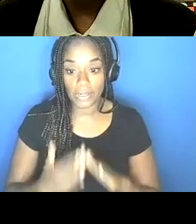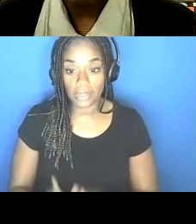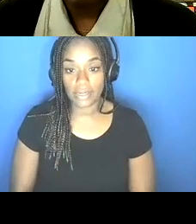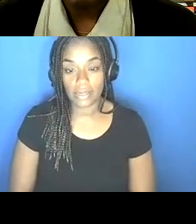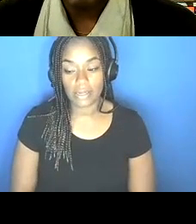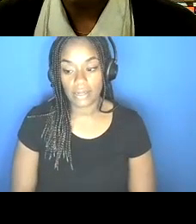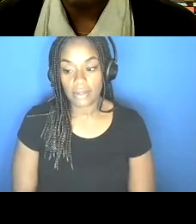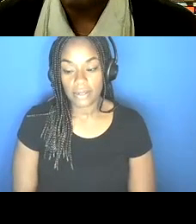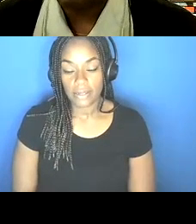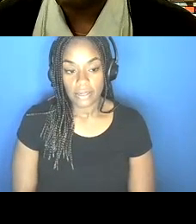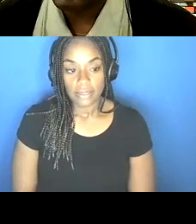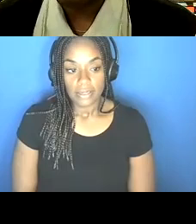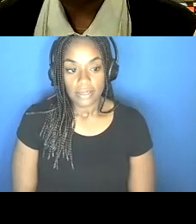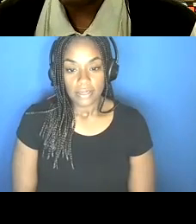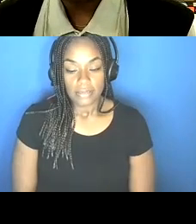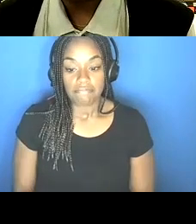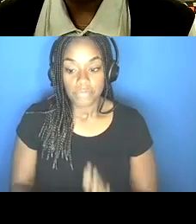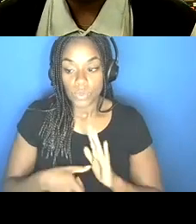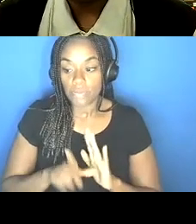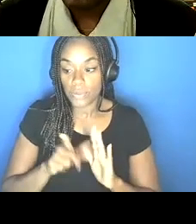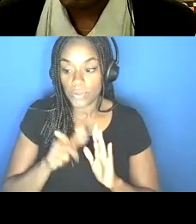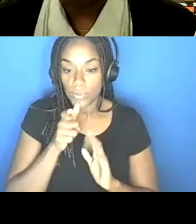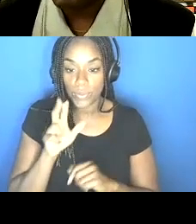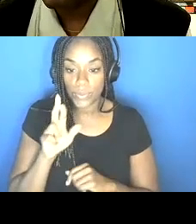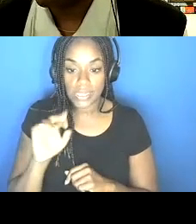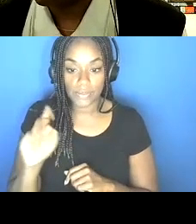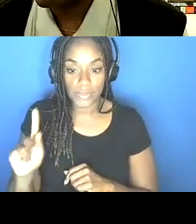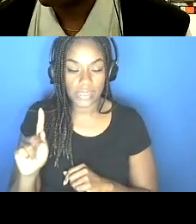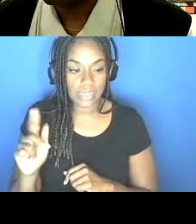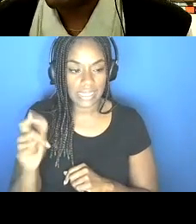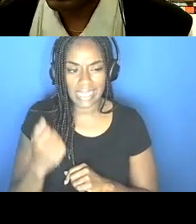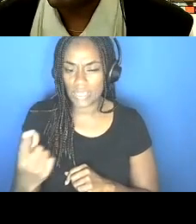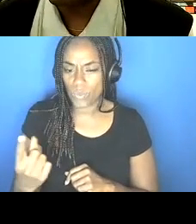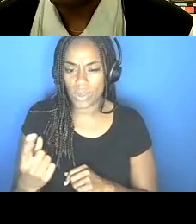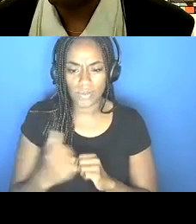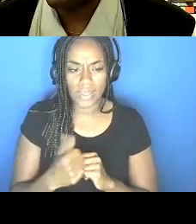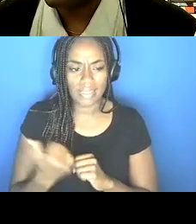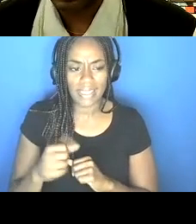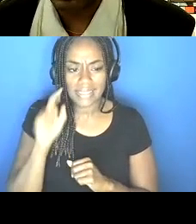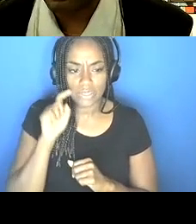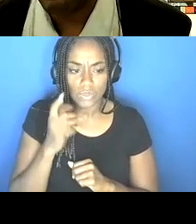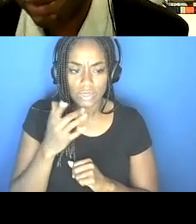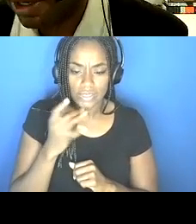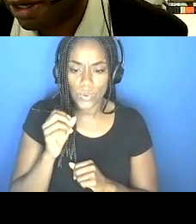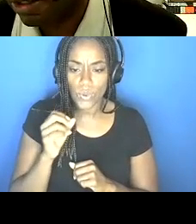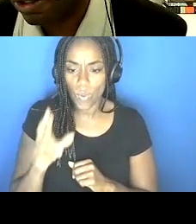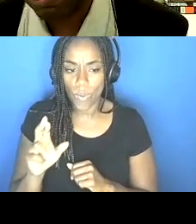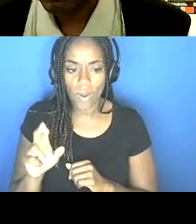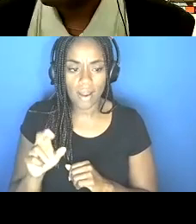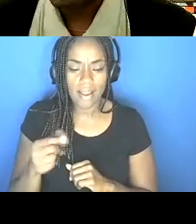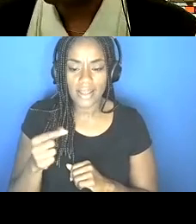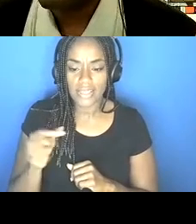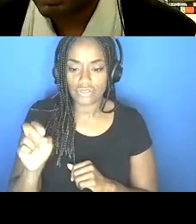Um, so just kind of review, you know, who is at risk, um, anyone of any sexual orientation or gender identity, what I say, um, and talking,